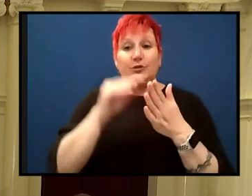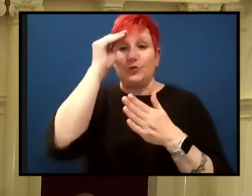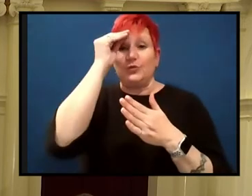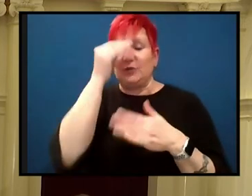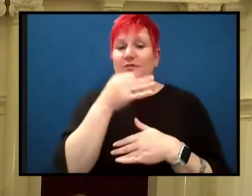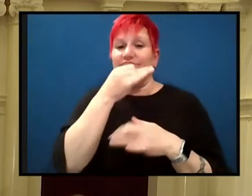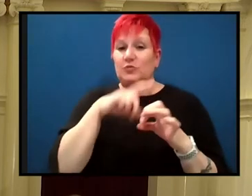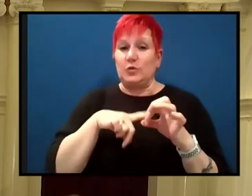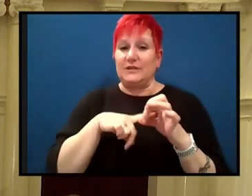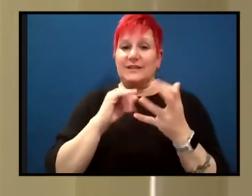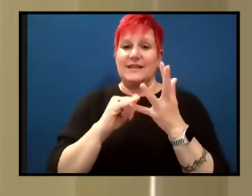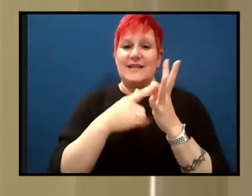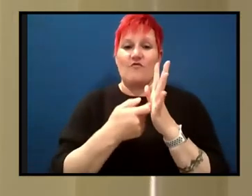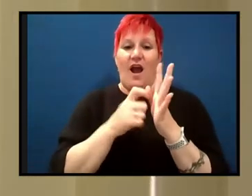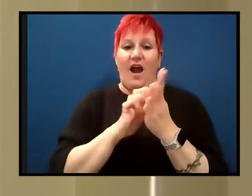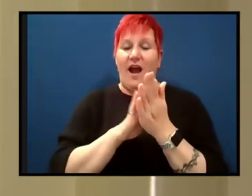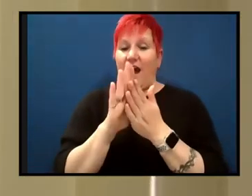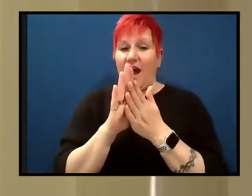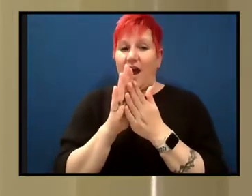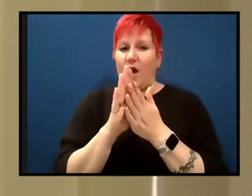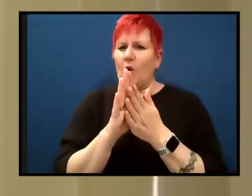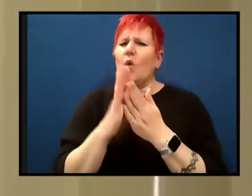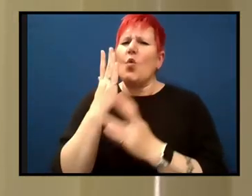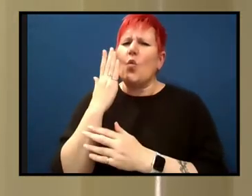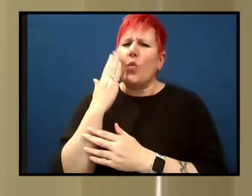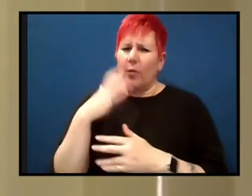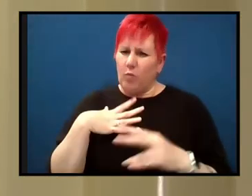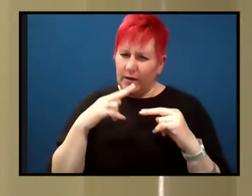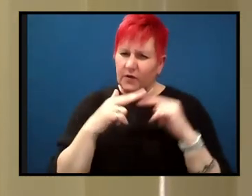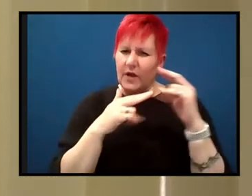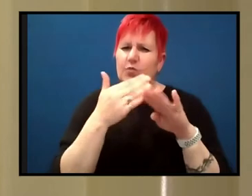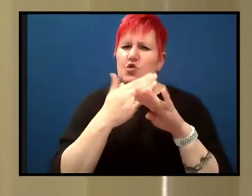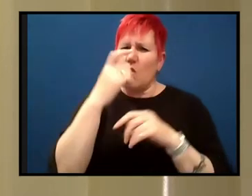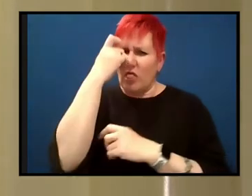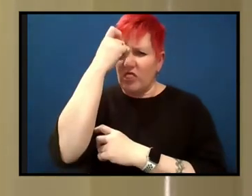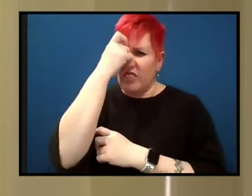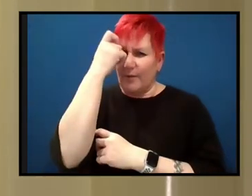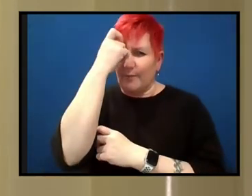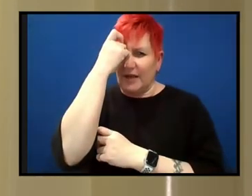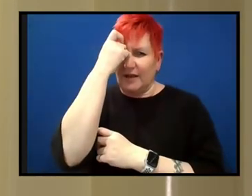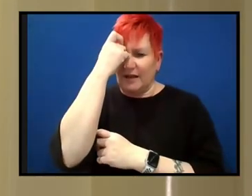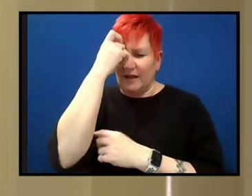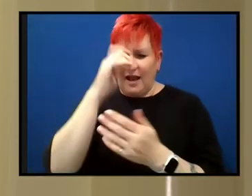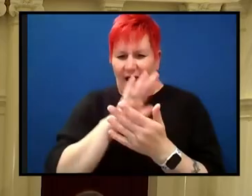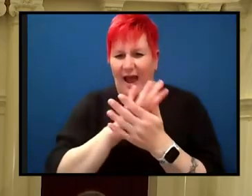question is when constructing a new theory, how can applying interdisciplinary knowledge help in providing a concise claim?